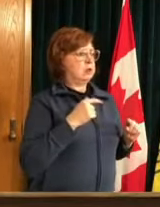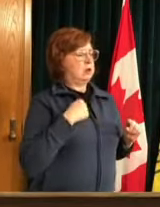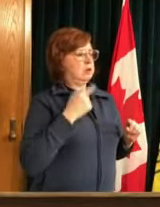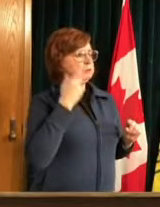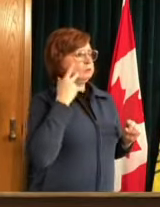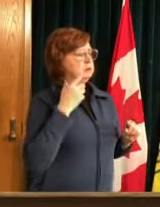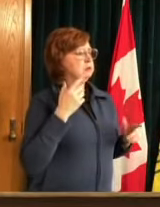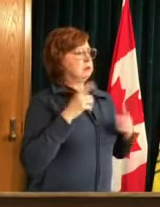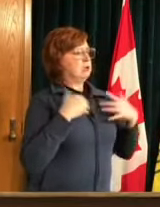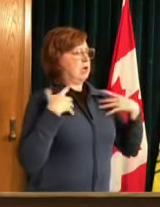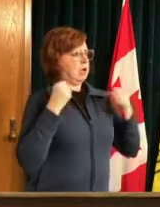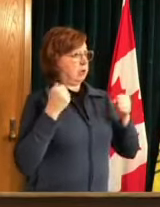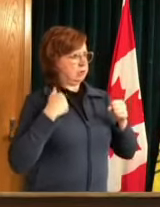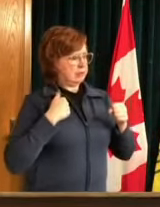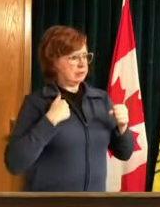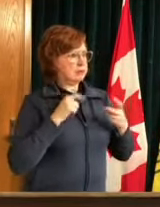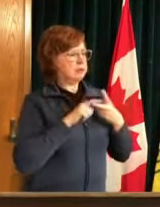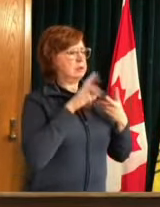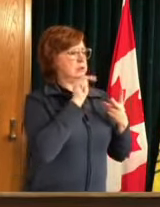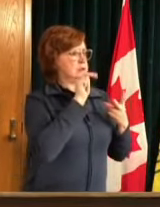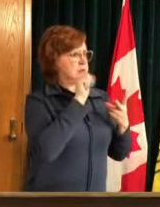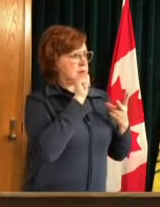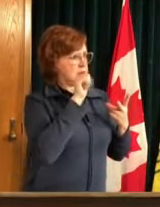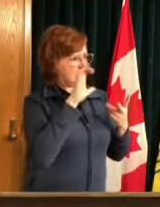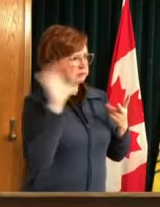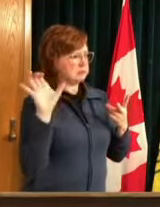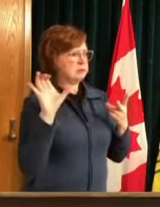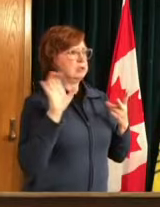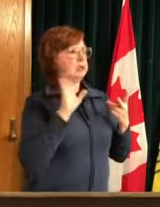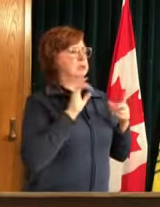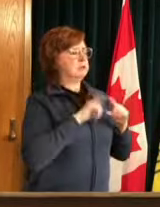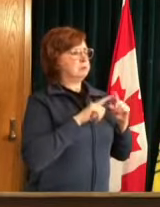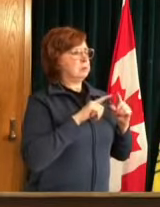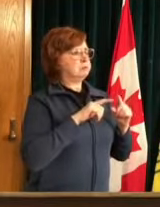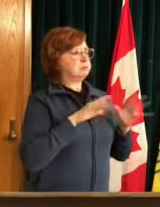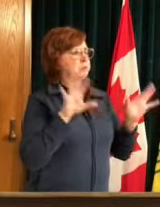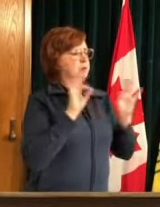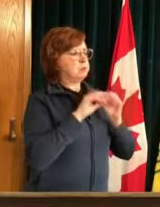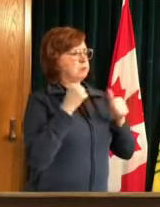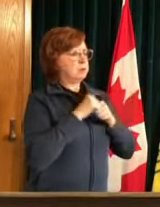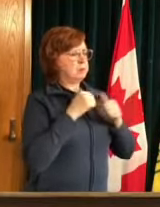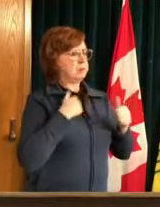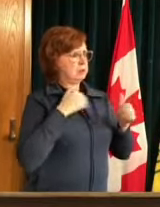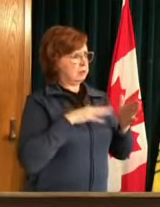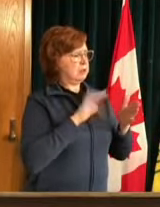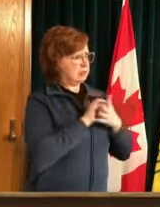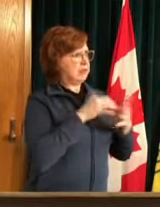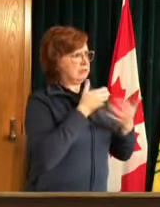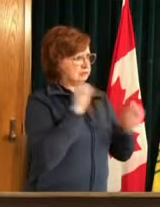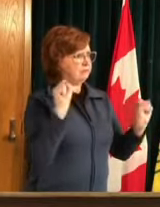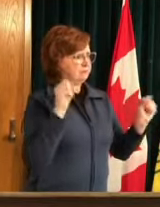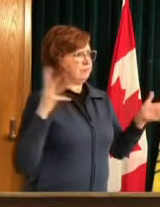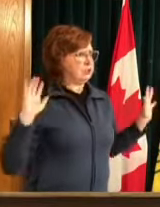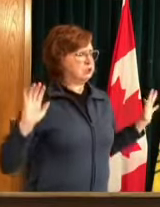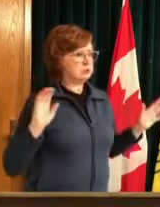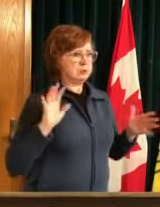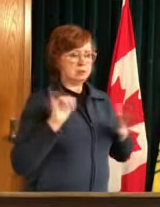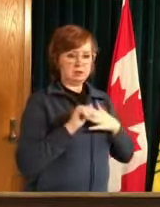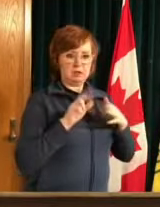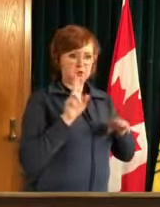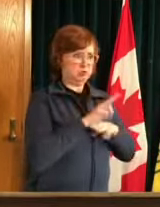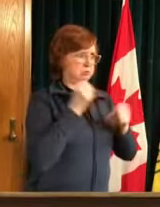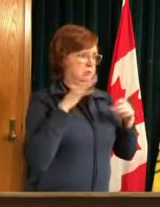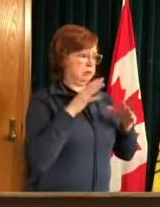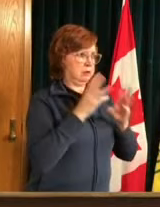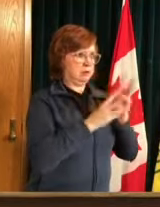conversation around uh assuring canadians that it is a safe vaccine has been used widely and saved many many lives probably as